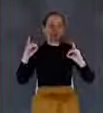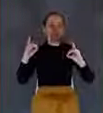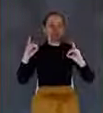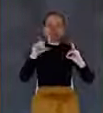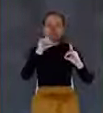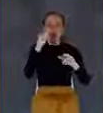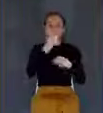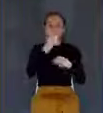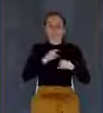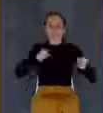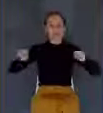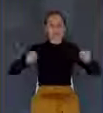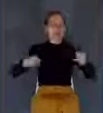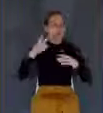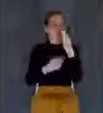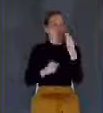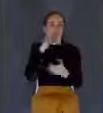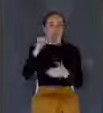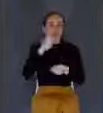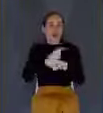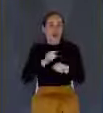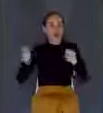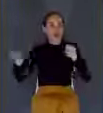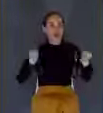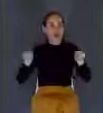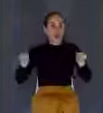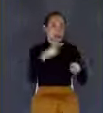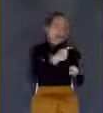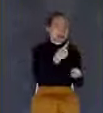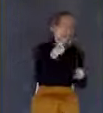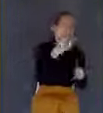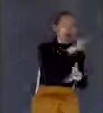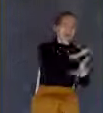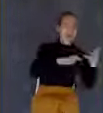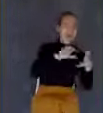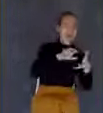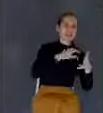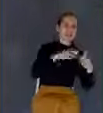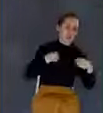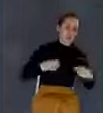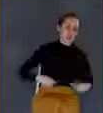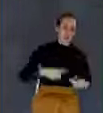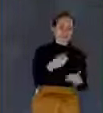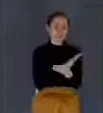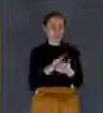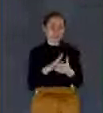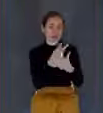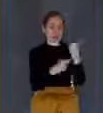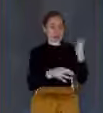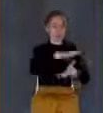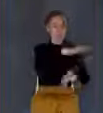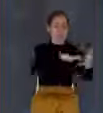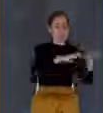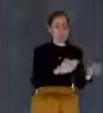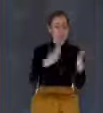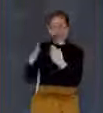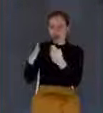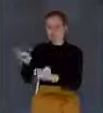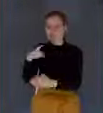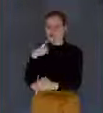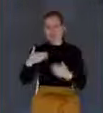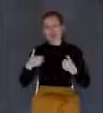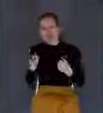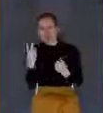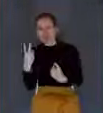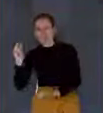Christ by reducing it to a single nature that's a mixture of the human and the divine, and the other affirming two natures but